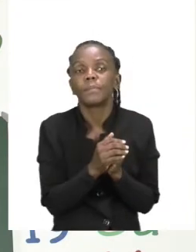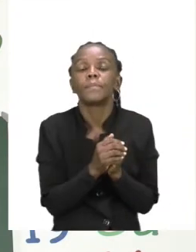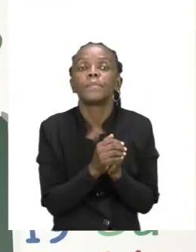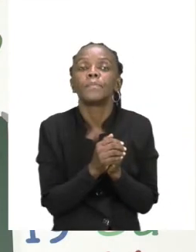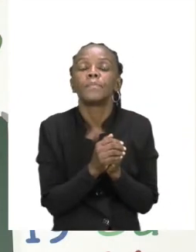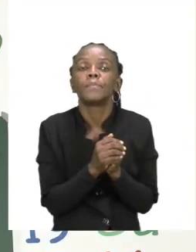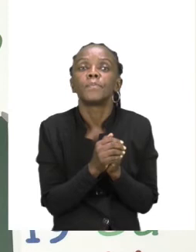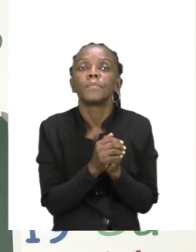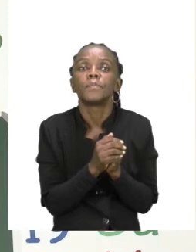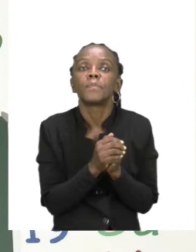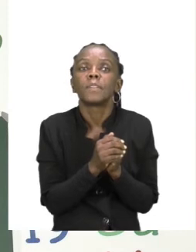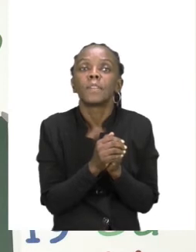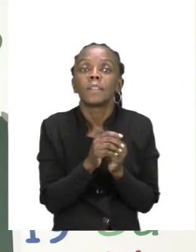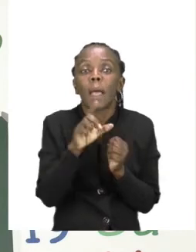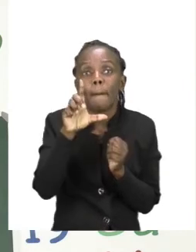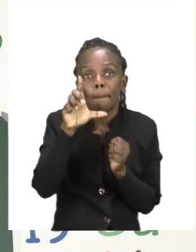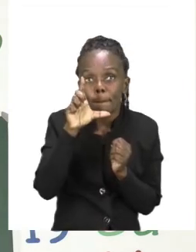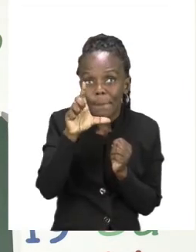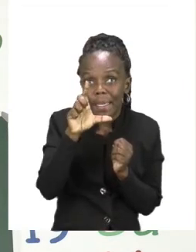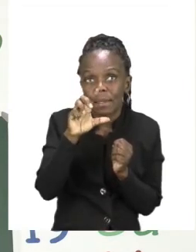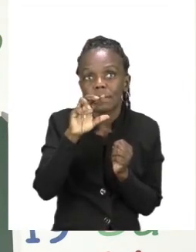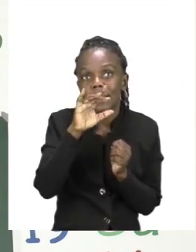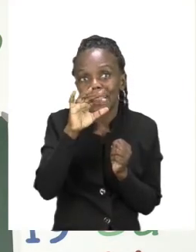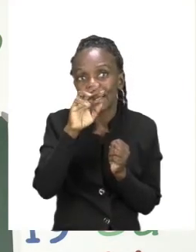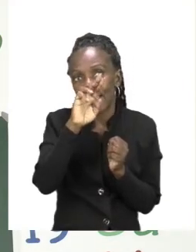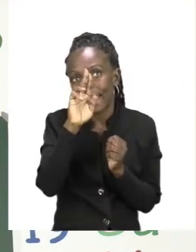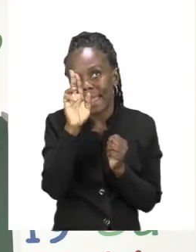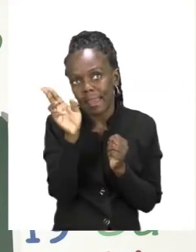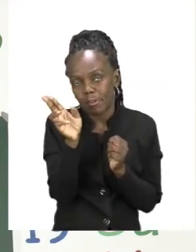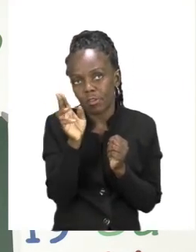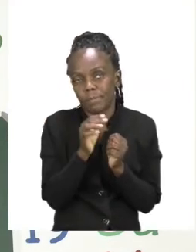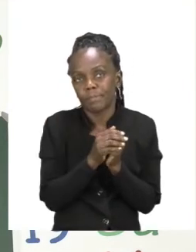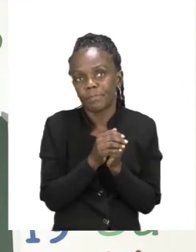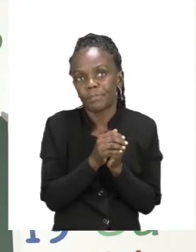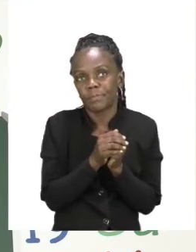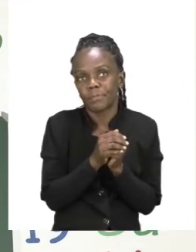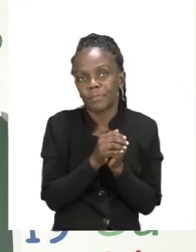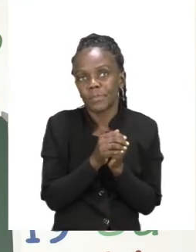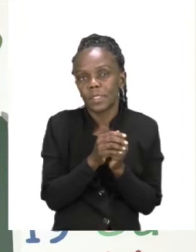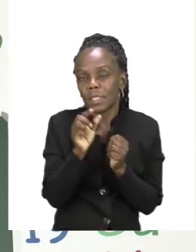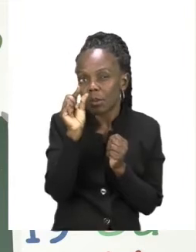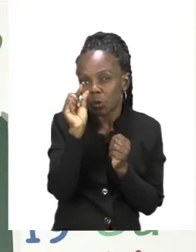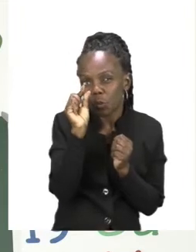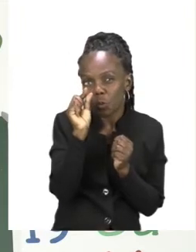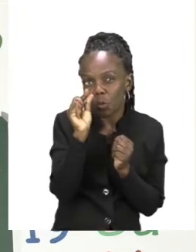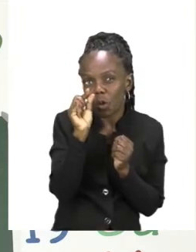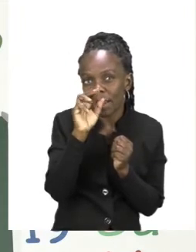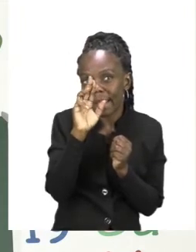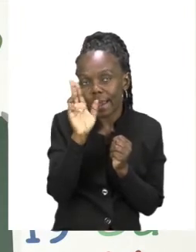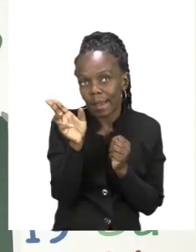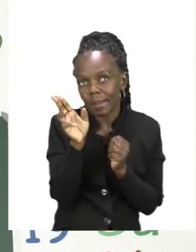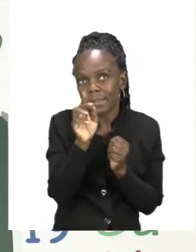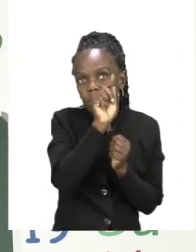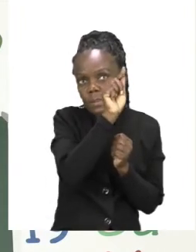how we make the big H. The small H is very easy. We just go, let's go